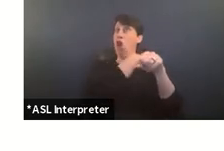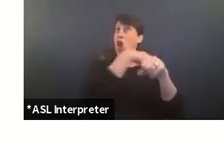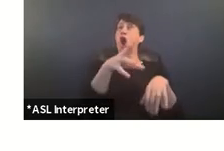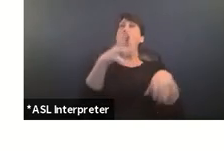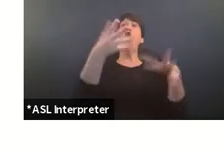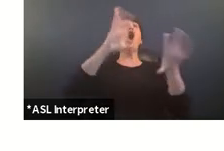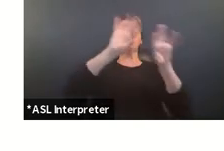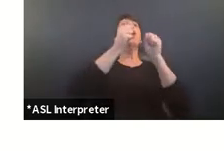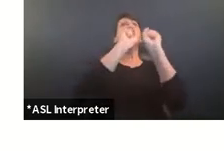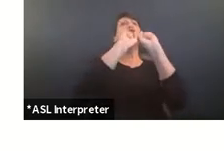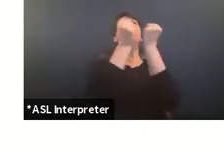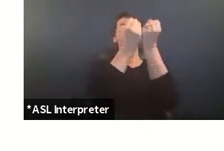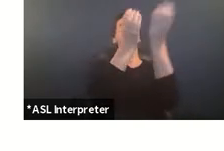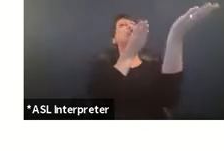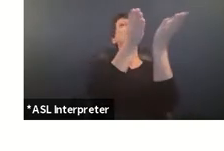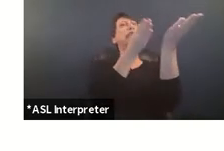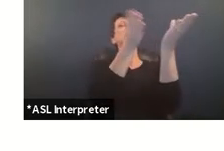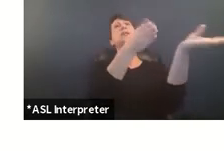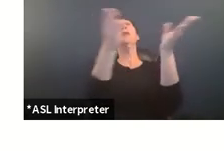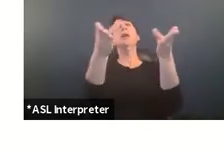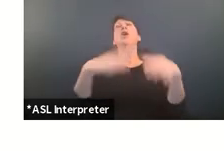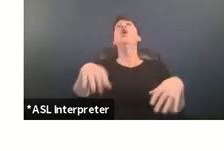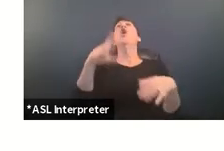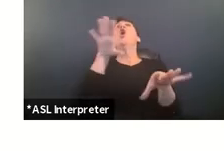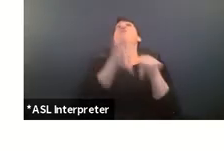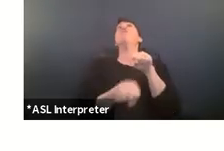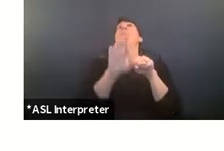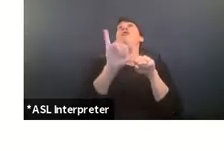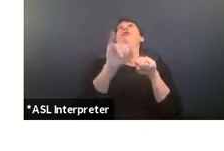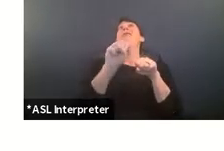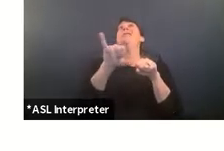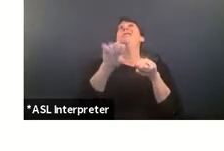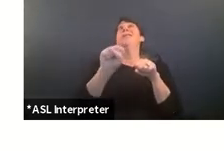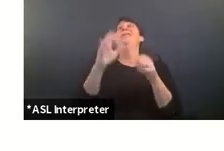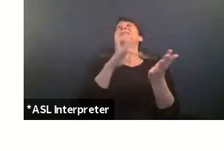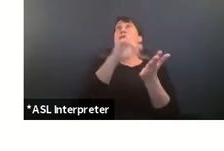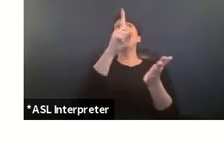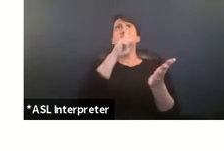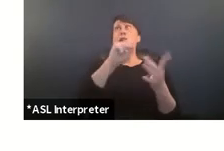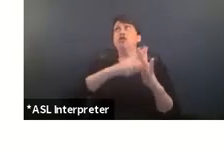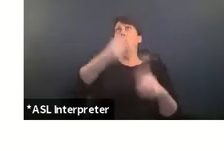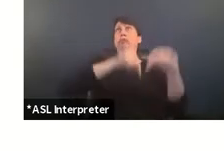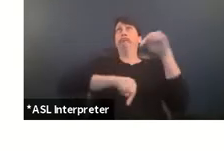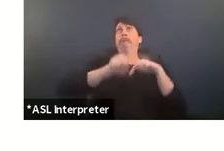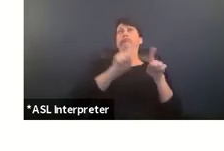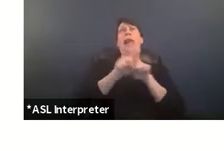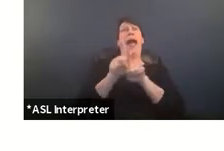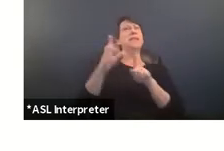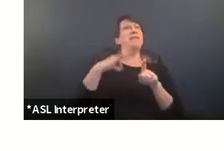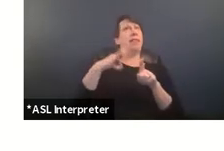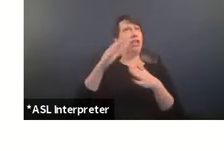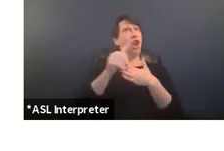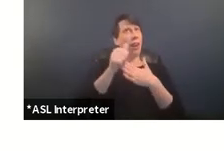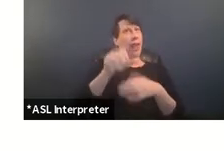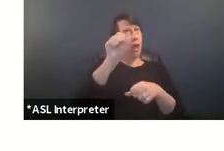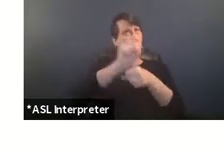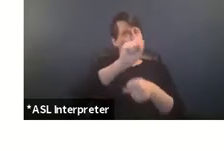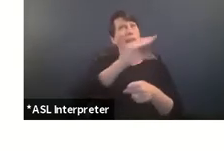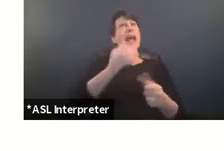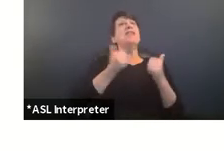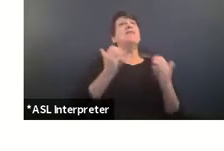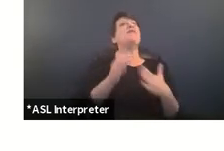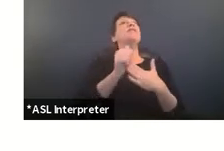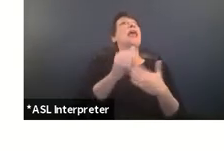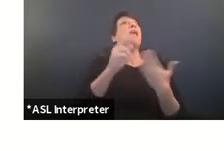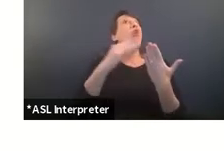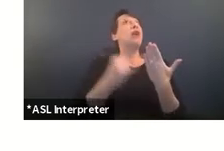in our rape crisis centers really began as volunteer-led work and as survivor community-led projects for